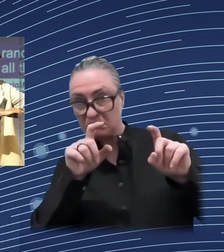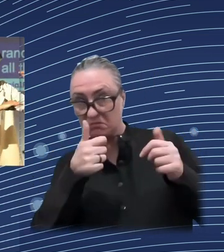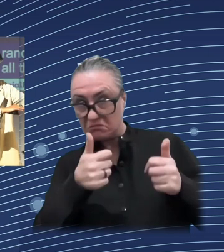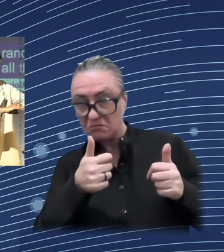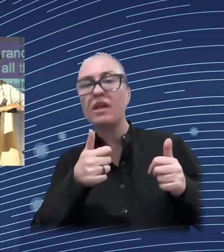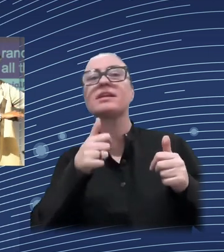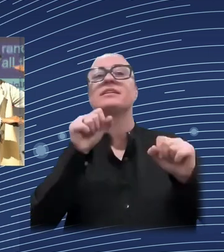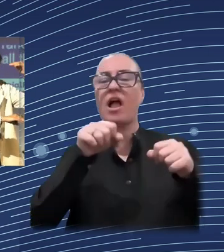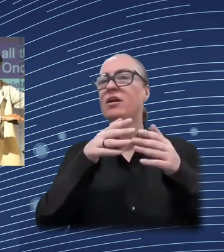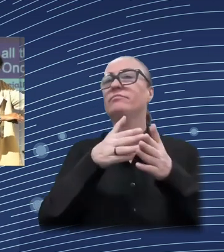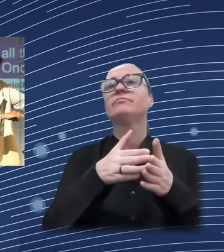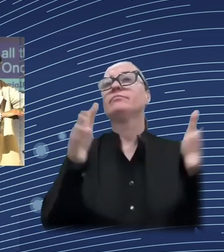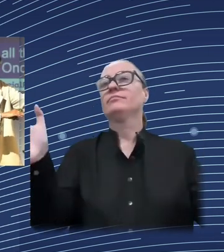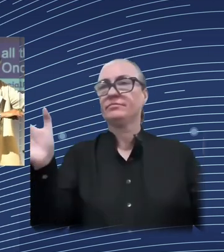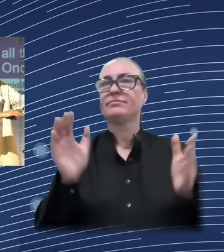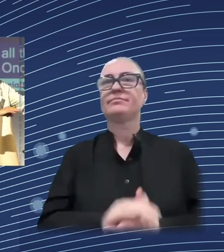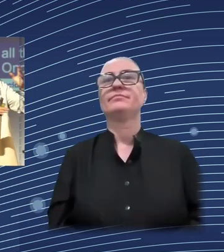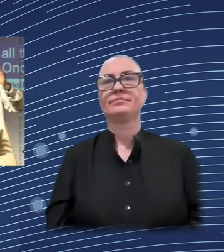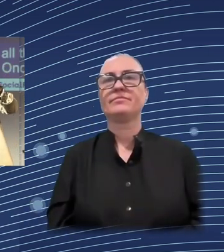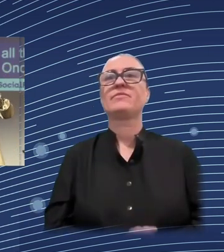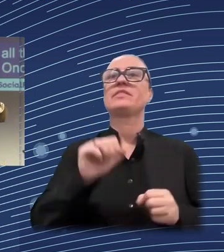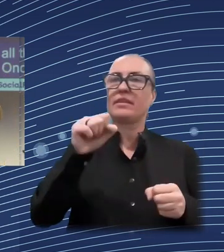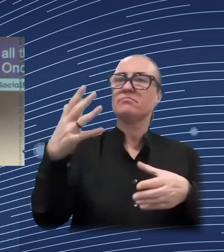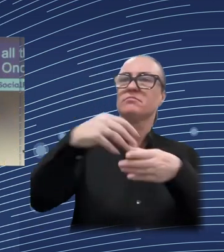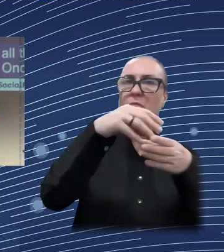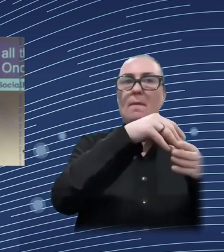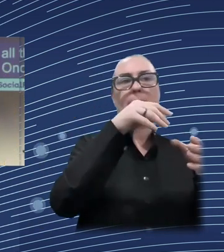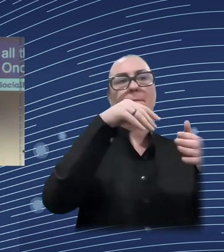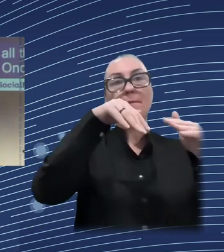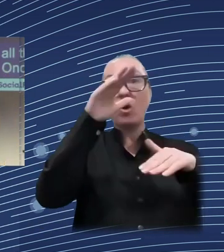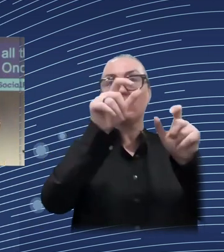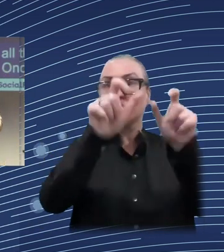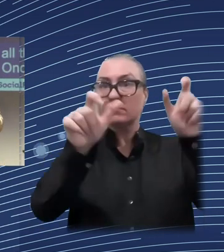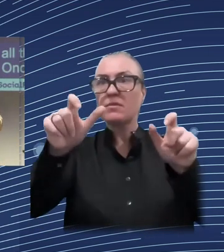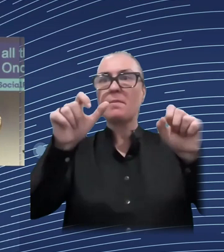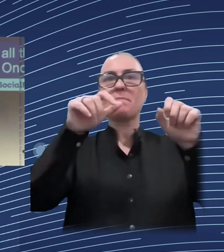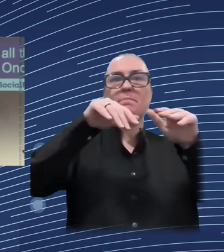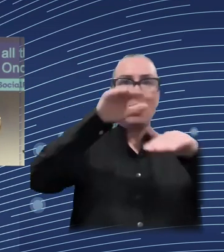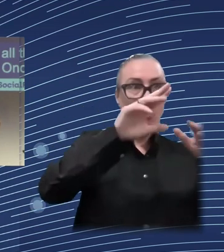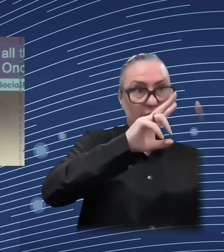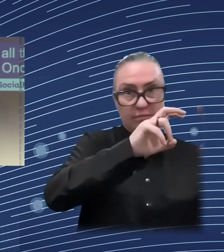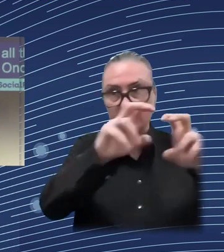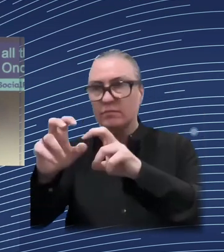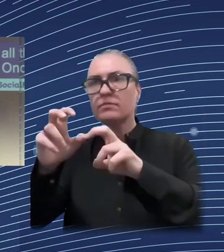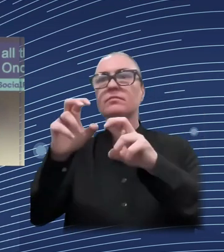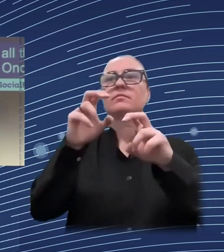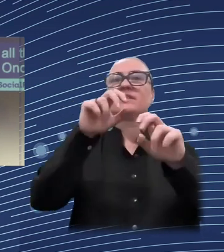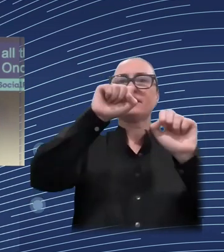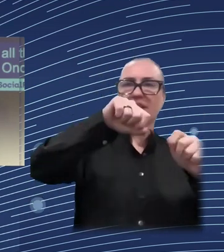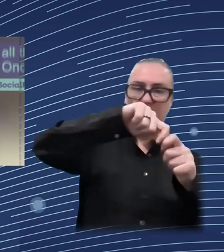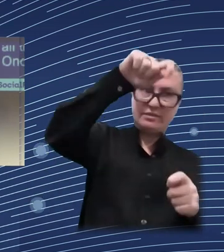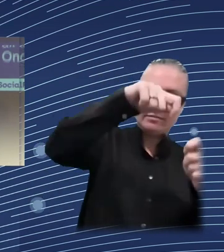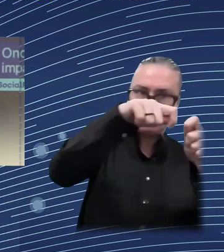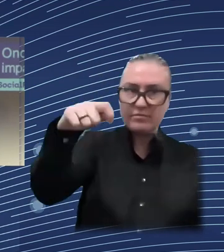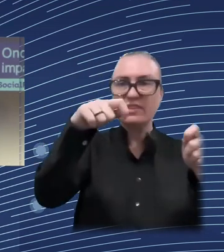you control for the differences before, then you can really assess the impact of that intervention,